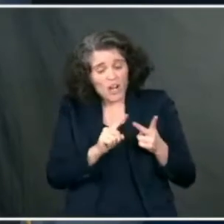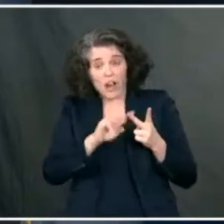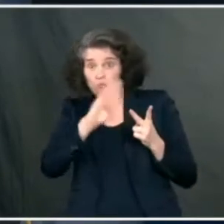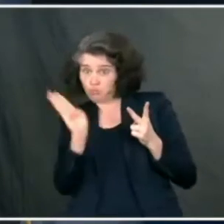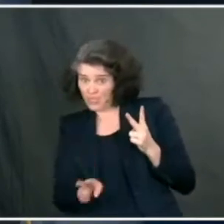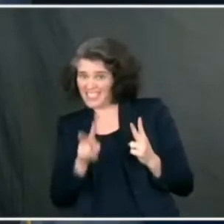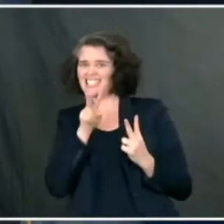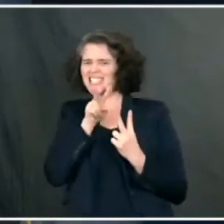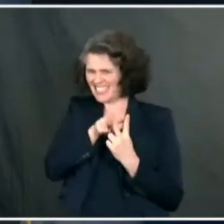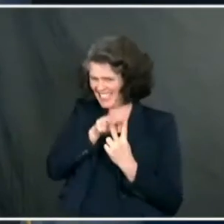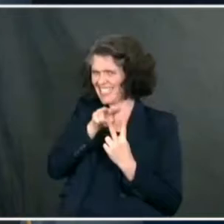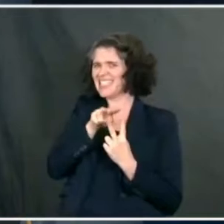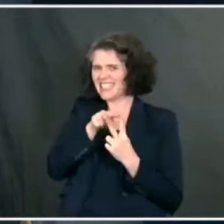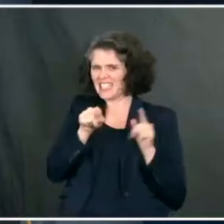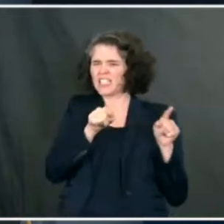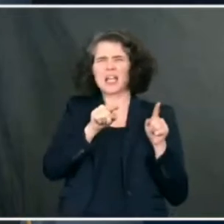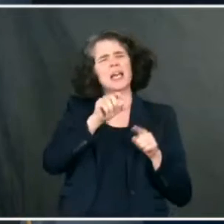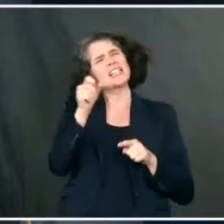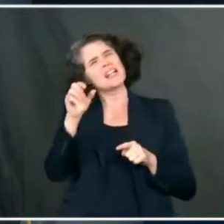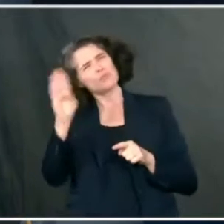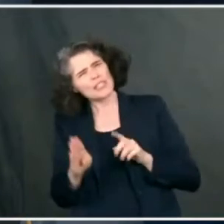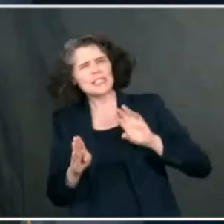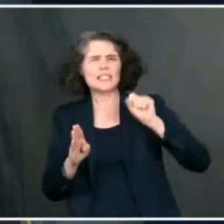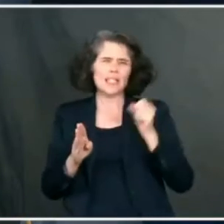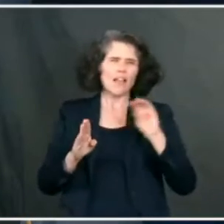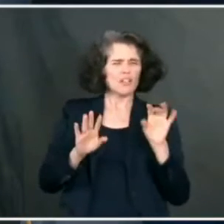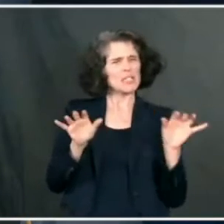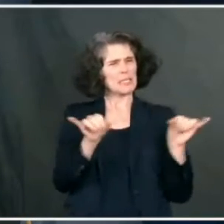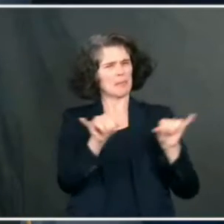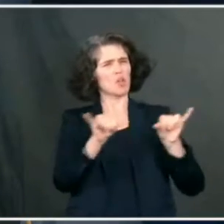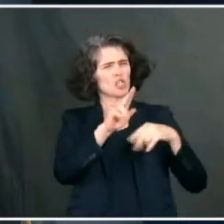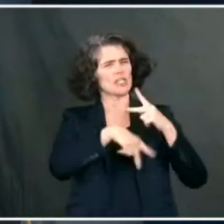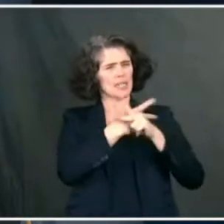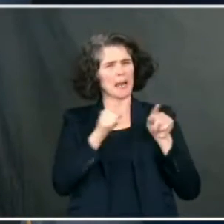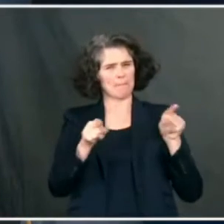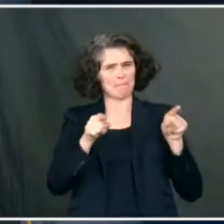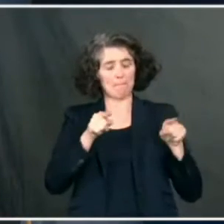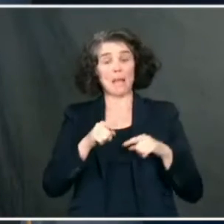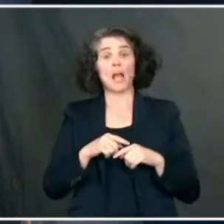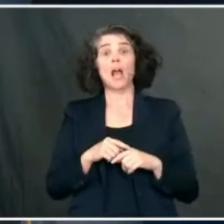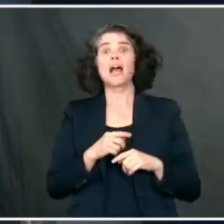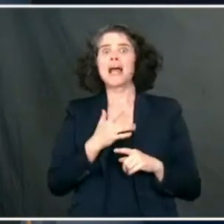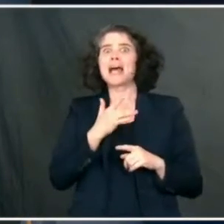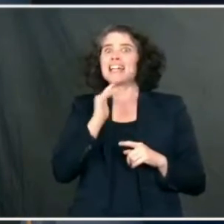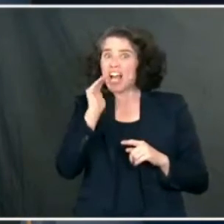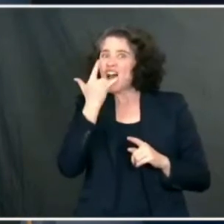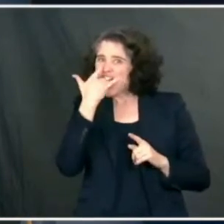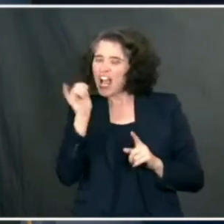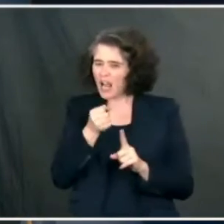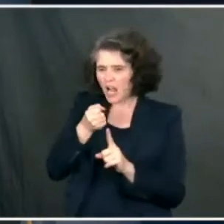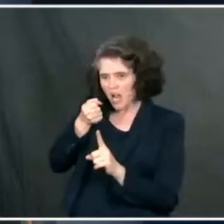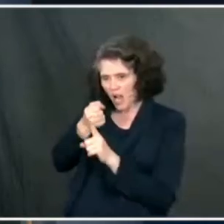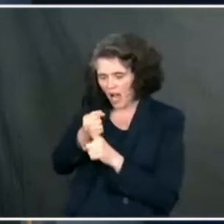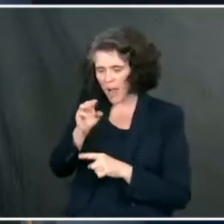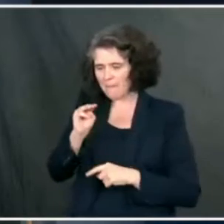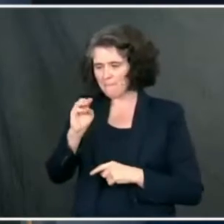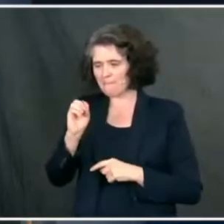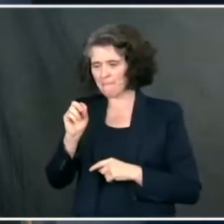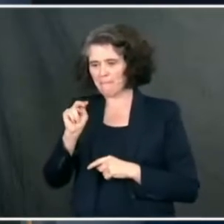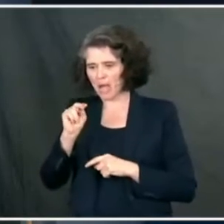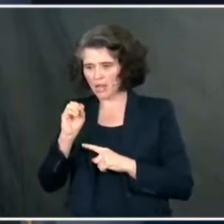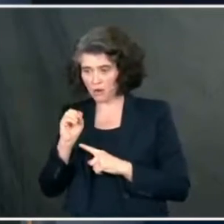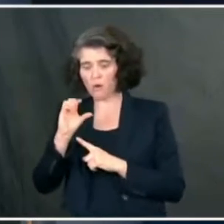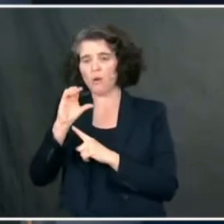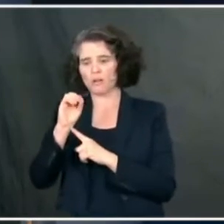Brazil, which is similar to South Africa, that it is having an effect on the monoclonal antibodies. The real question that